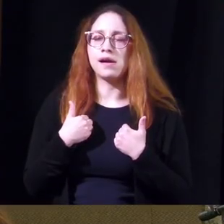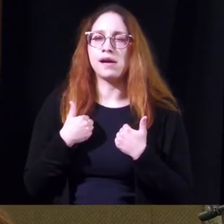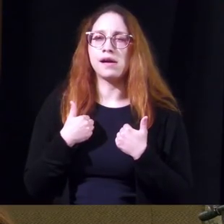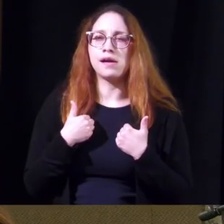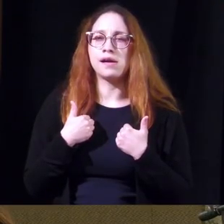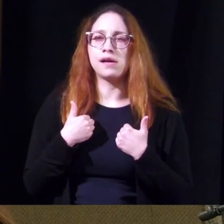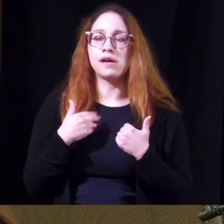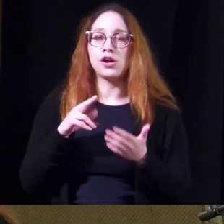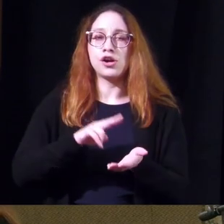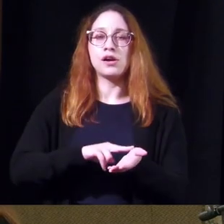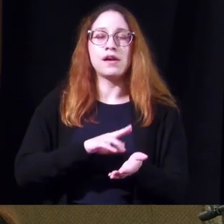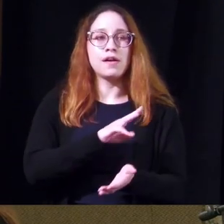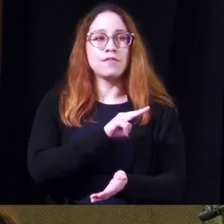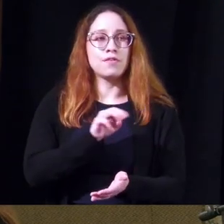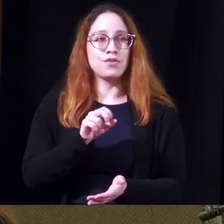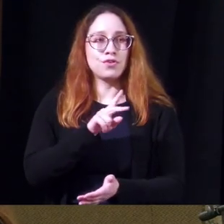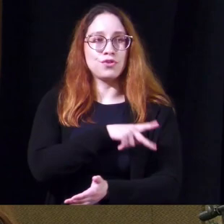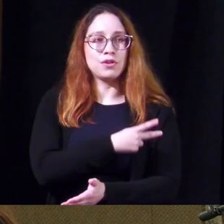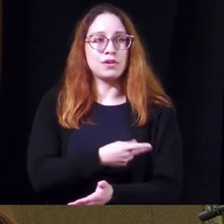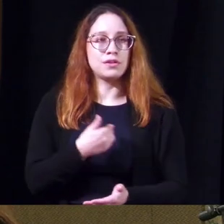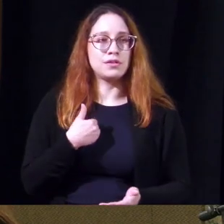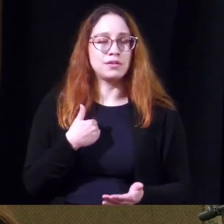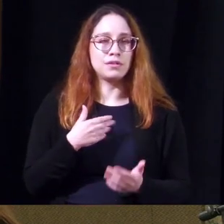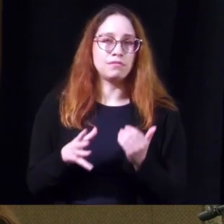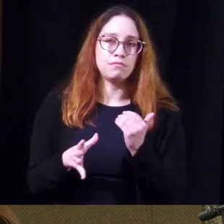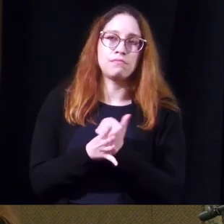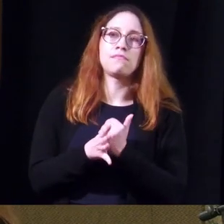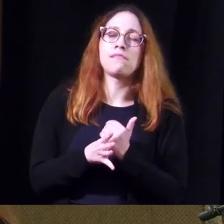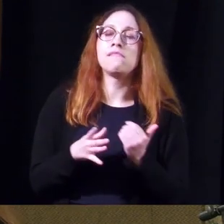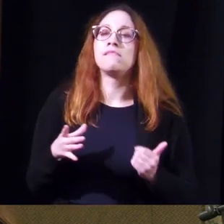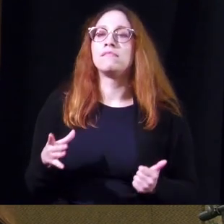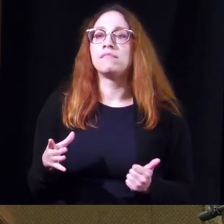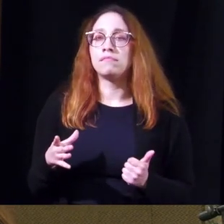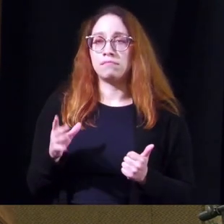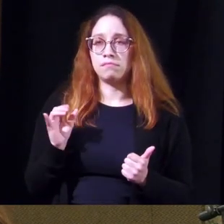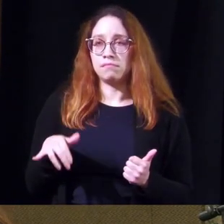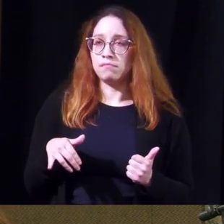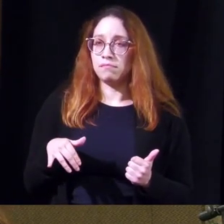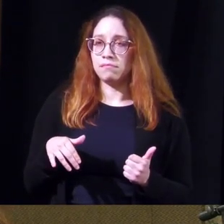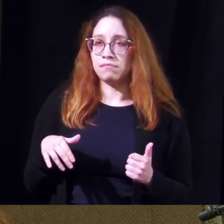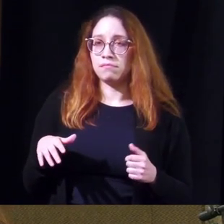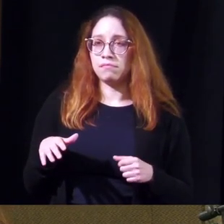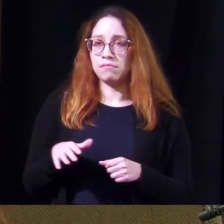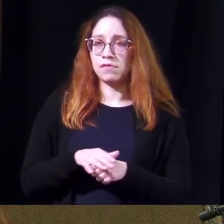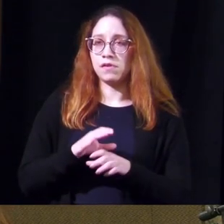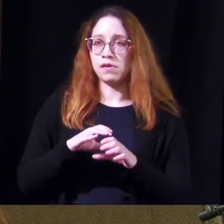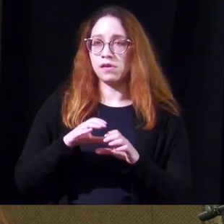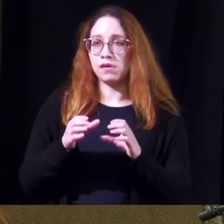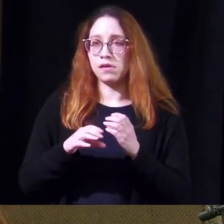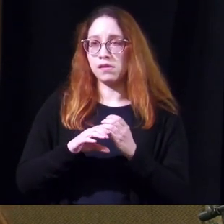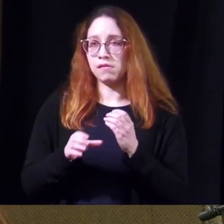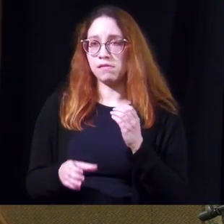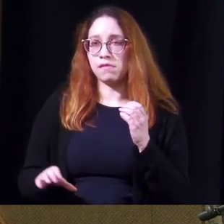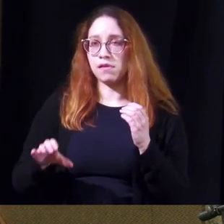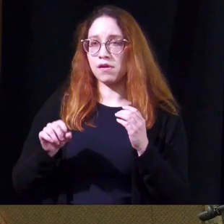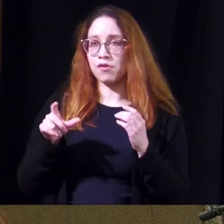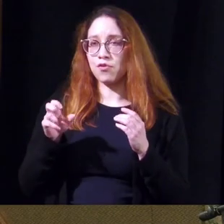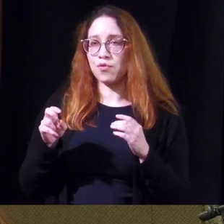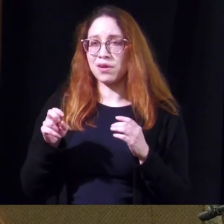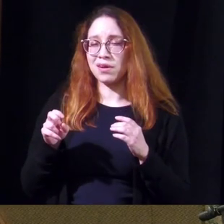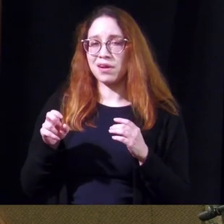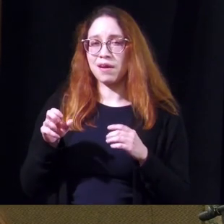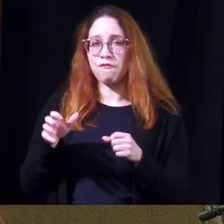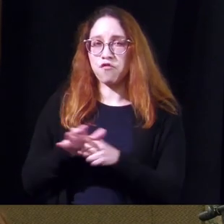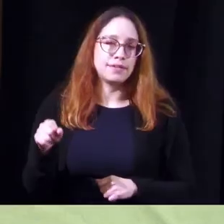is by a nurse ms patients may have constipation uh does a full colon affect the ability to